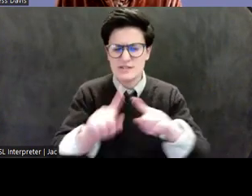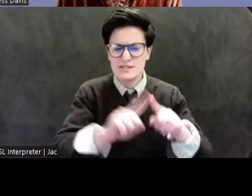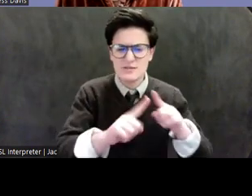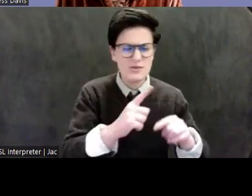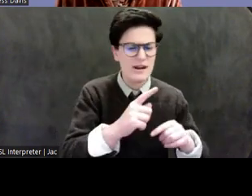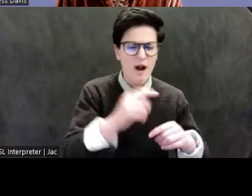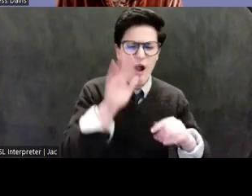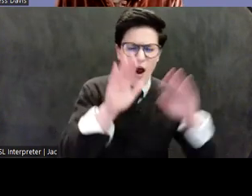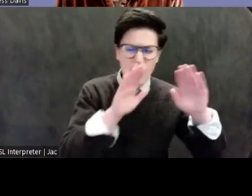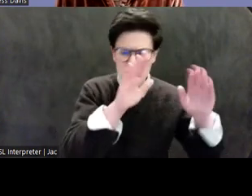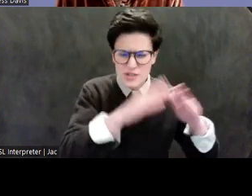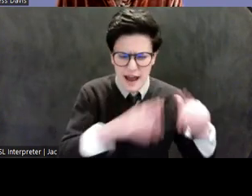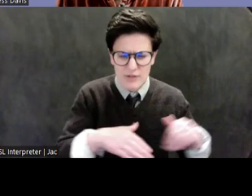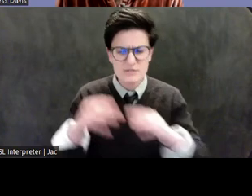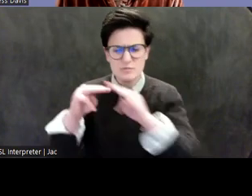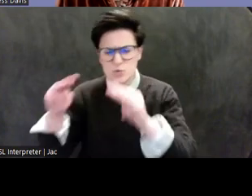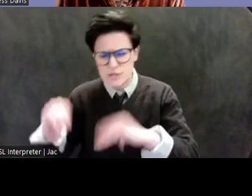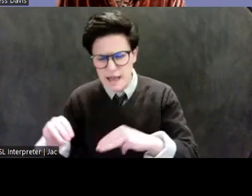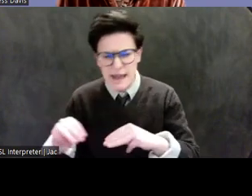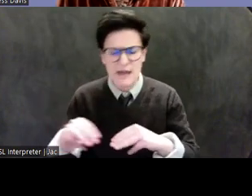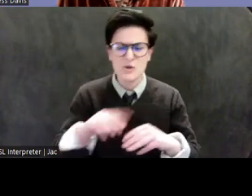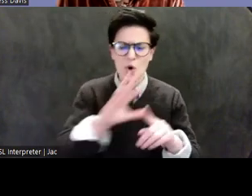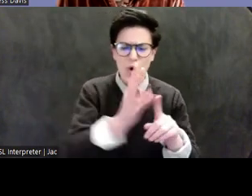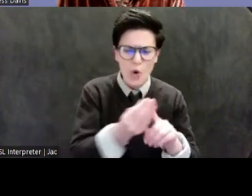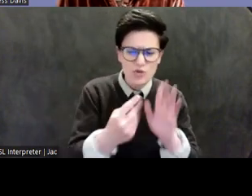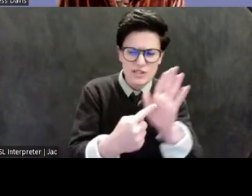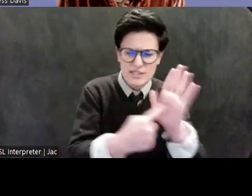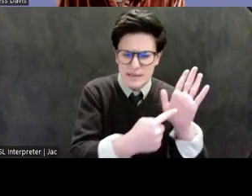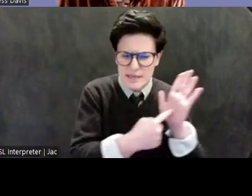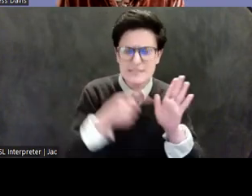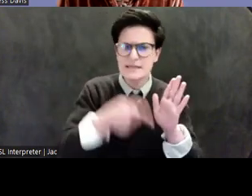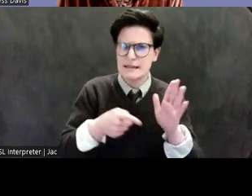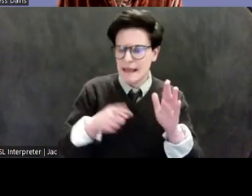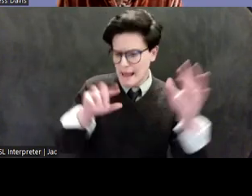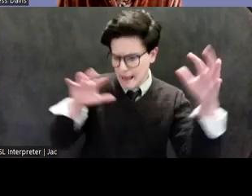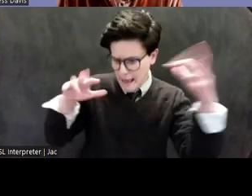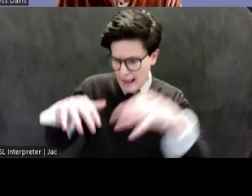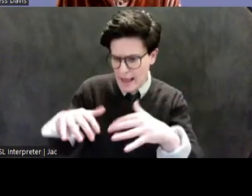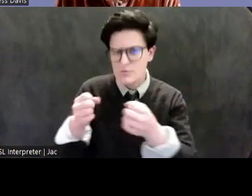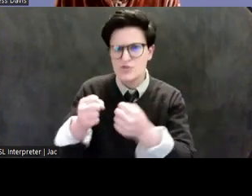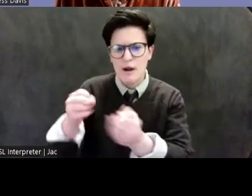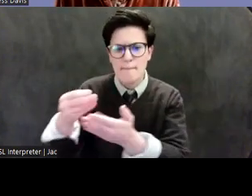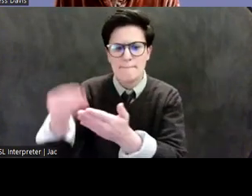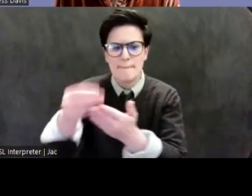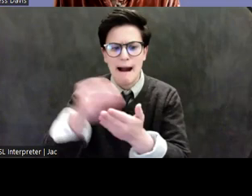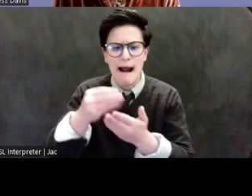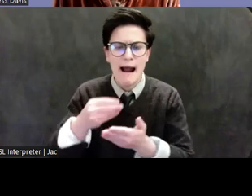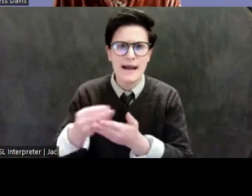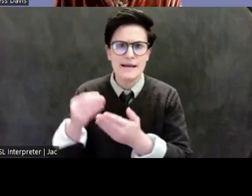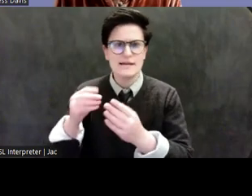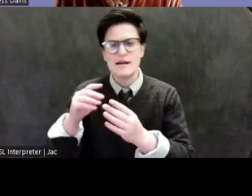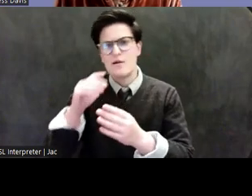exhibit, buy, and sell masterpieces from Afghanistan to India to Japan and everywhere in between.